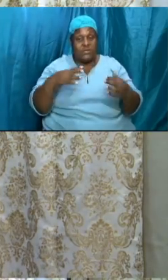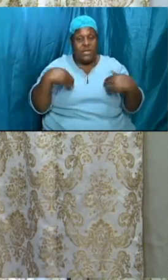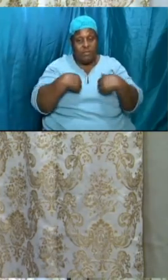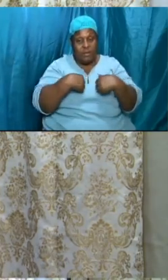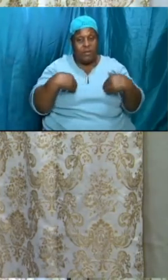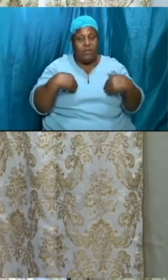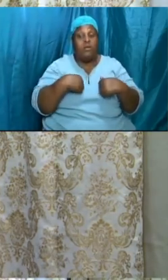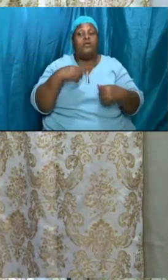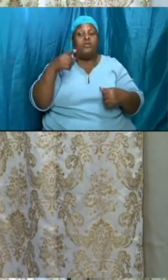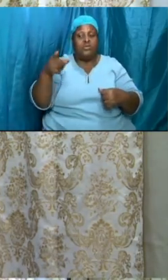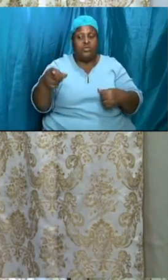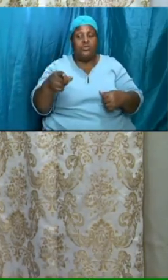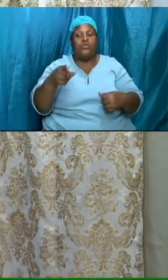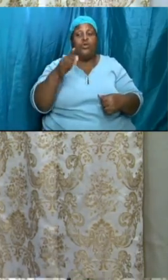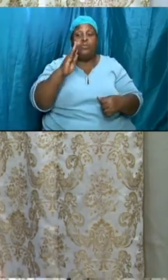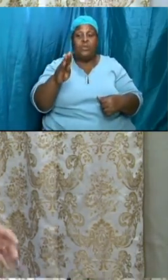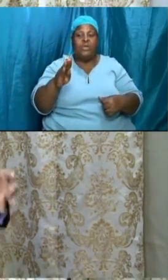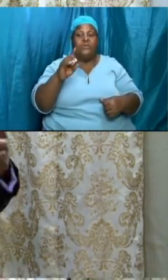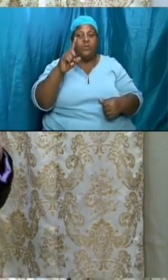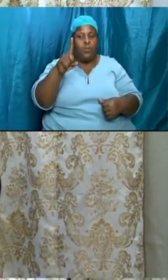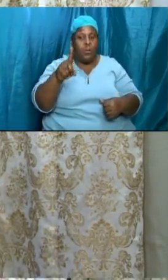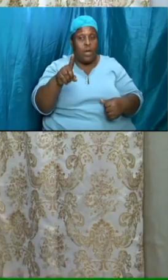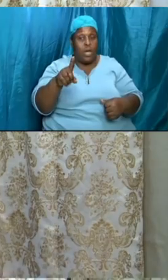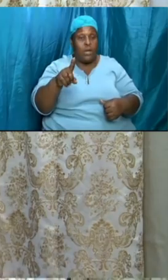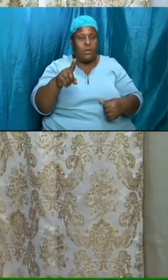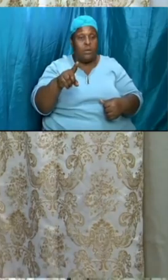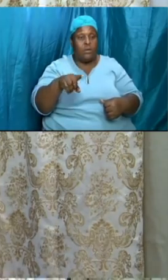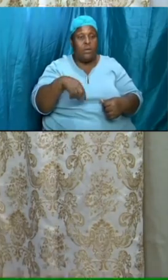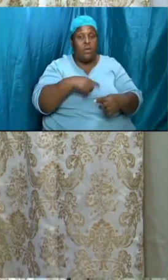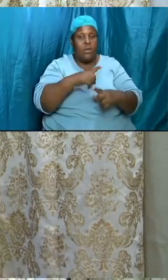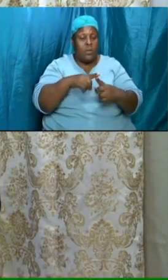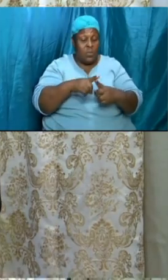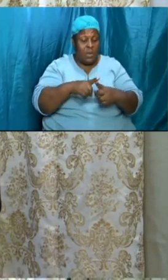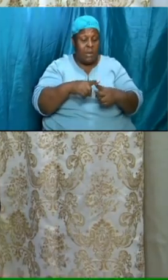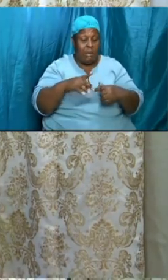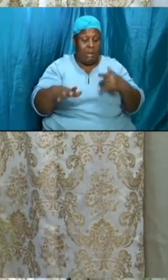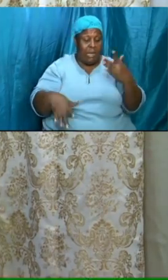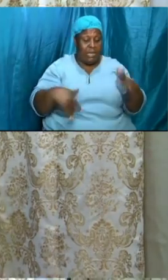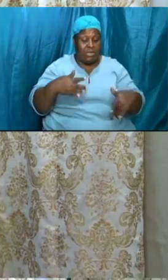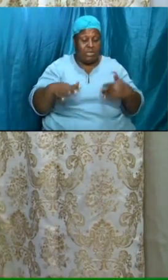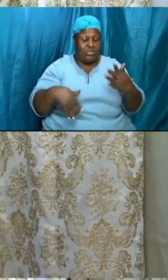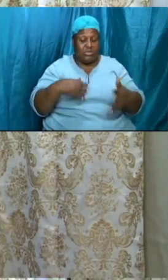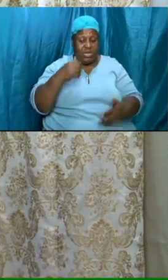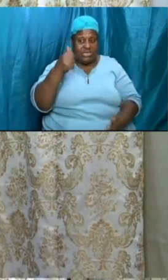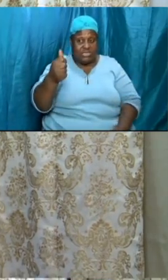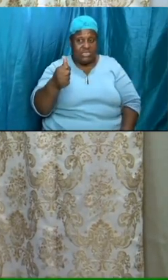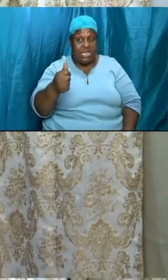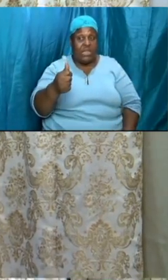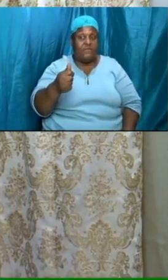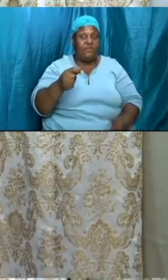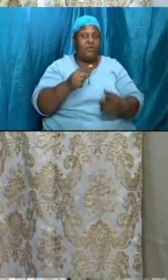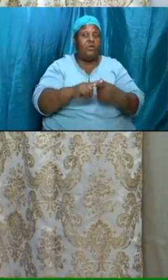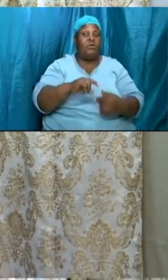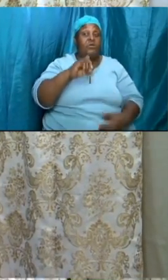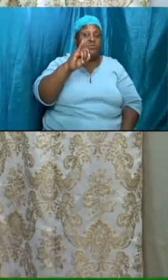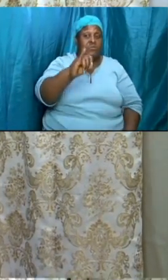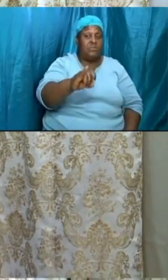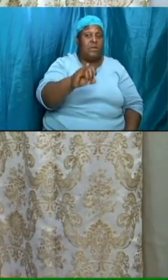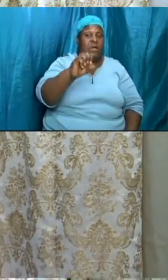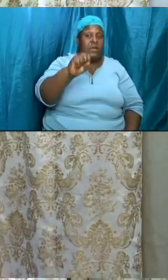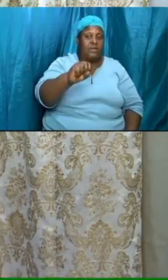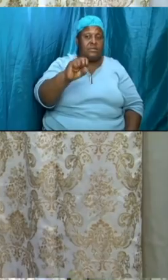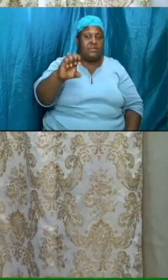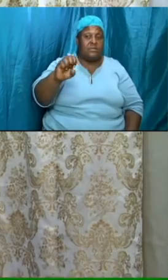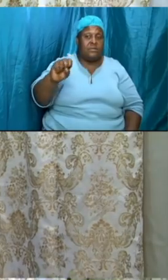would be the one and that woman when she enjoined herself to isaac will cause the generation